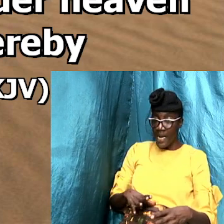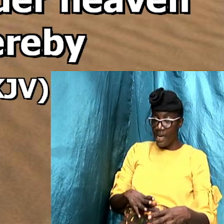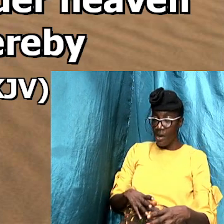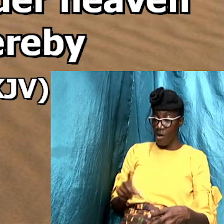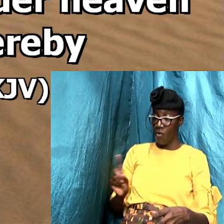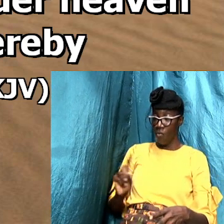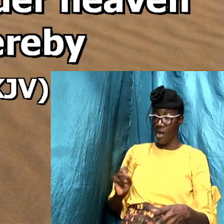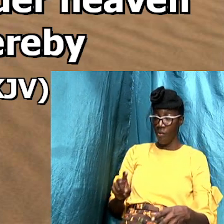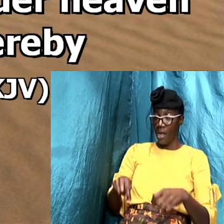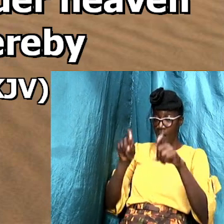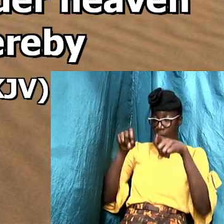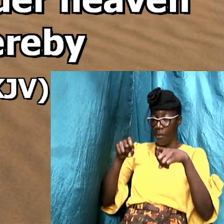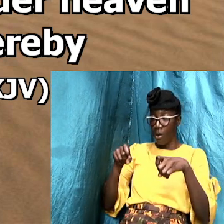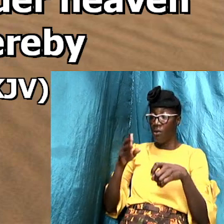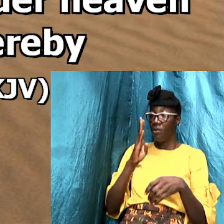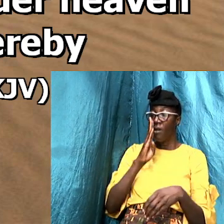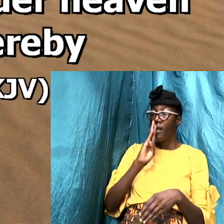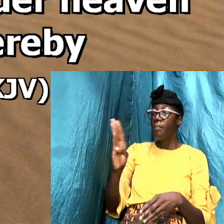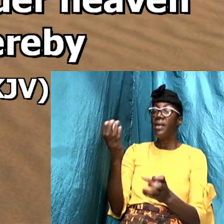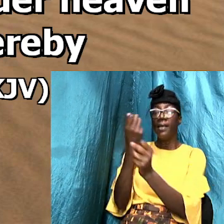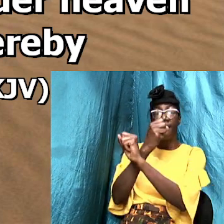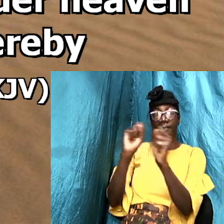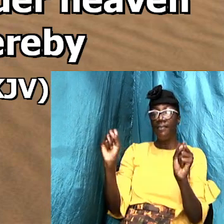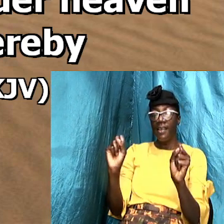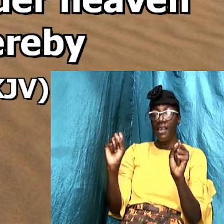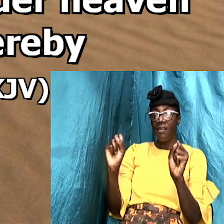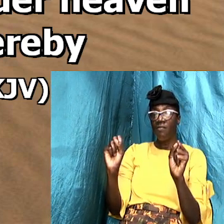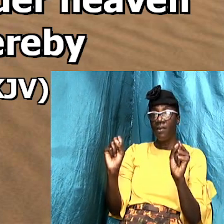we must be saved